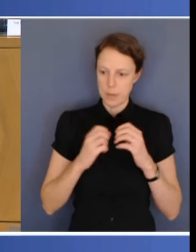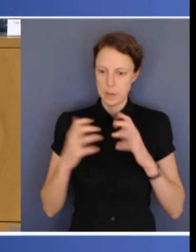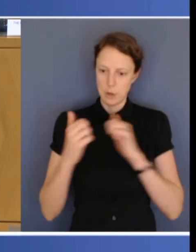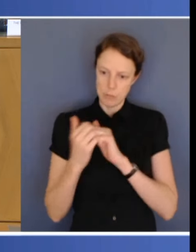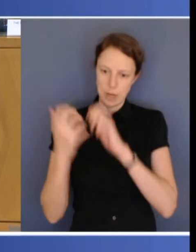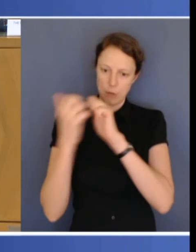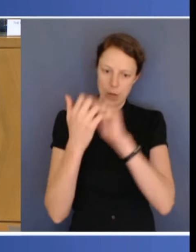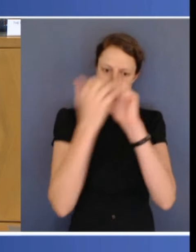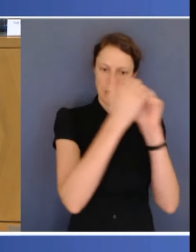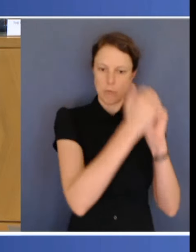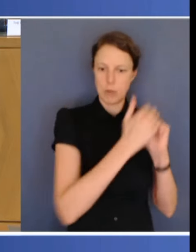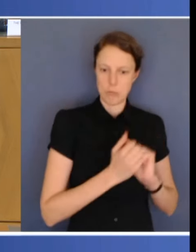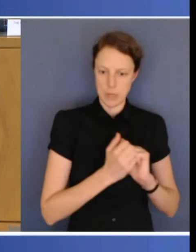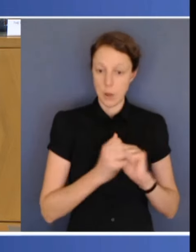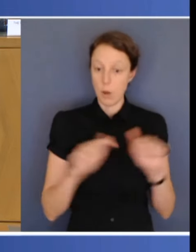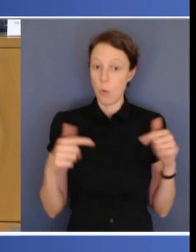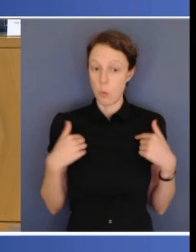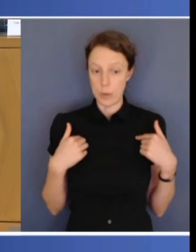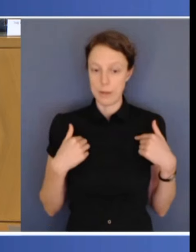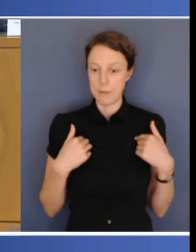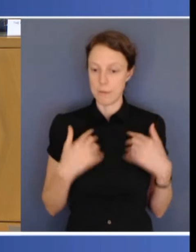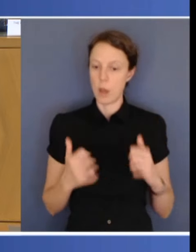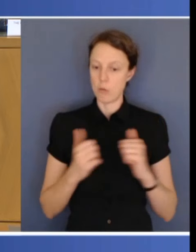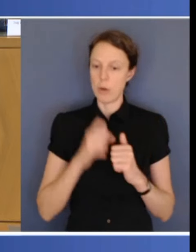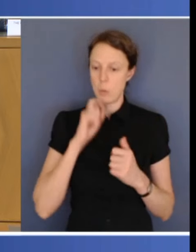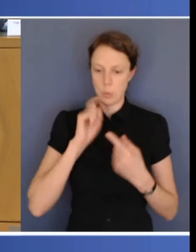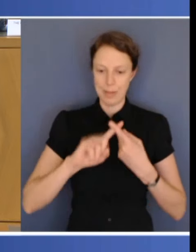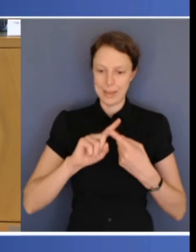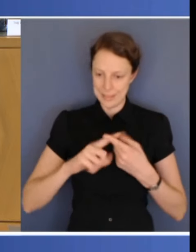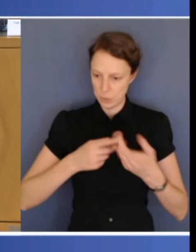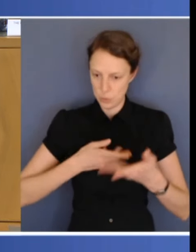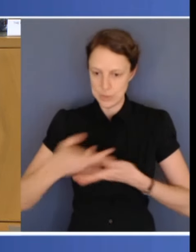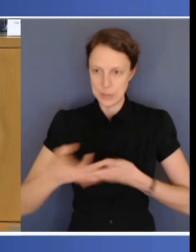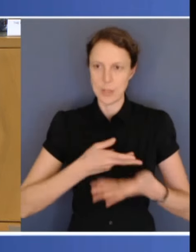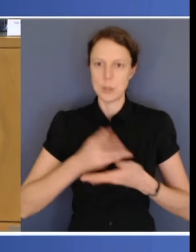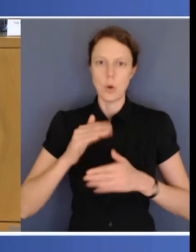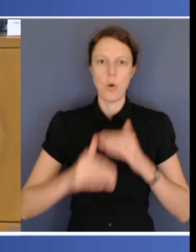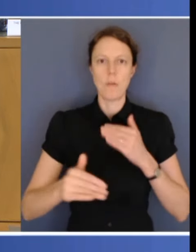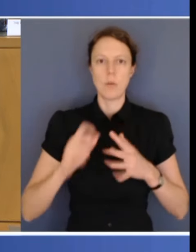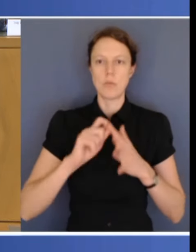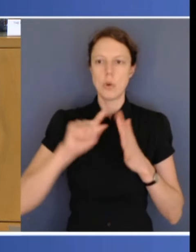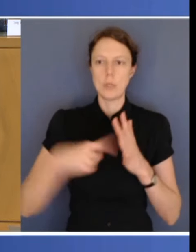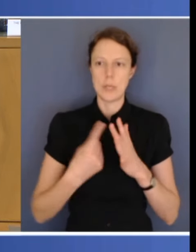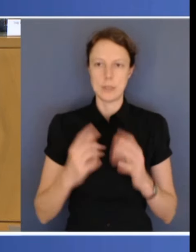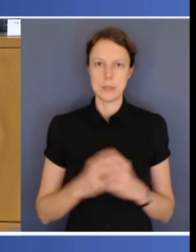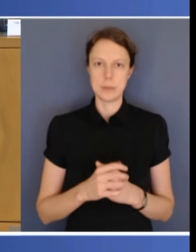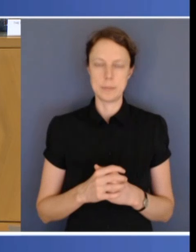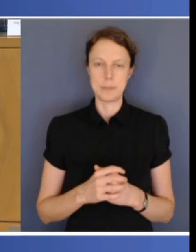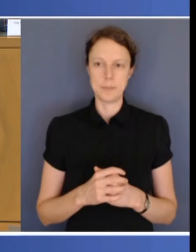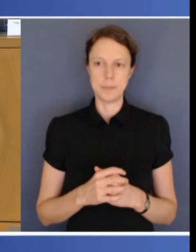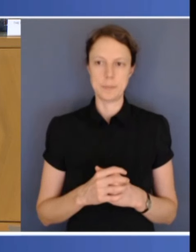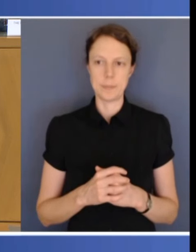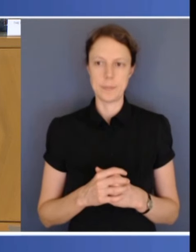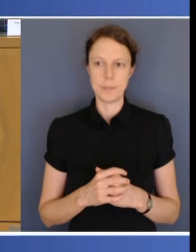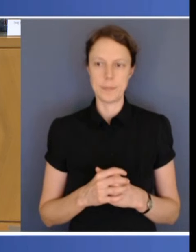agreed to continue to have those discussions about projects. What we couldn't continue to do